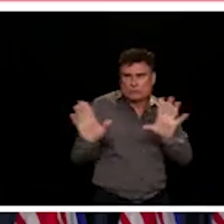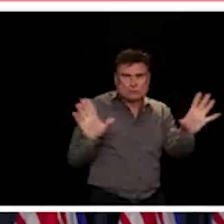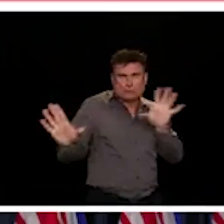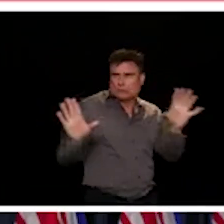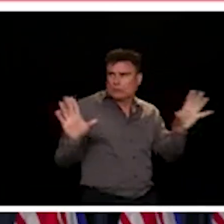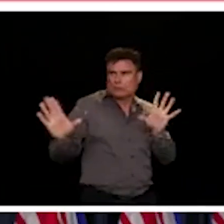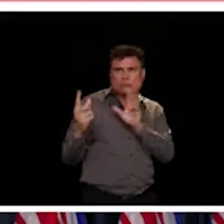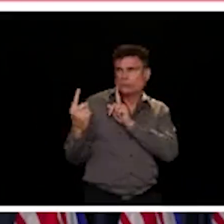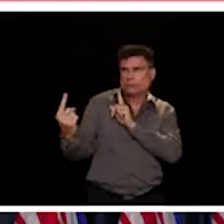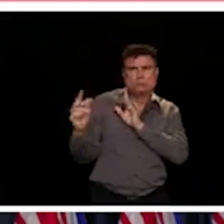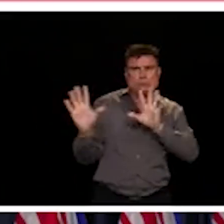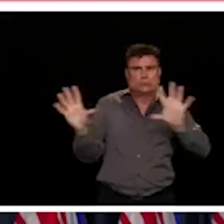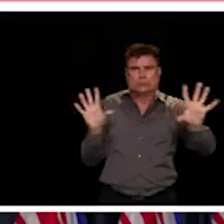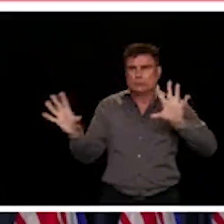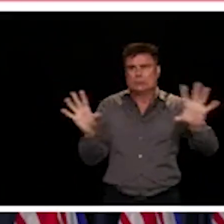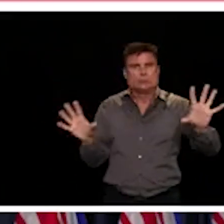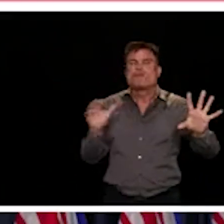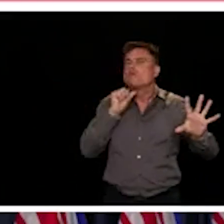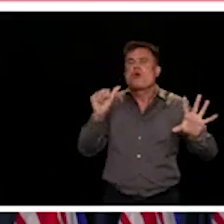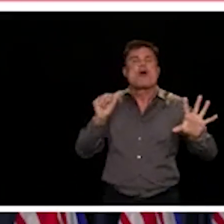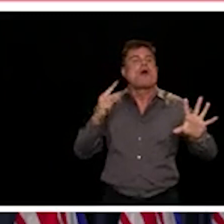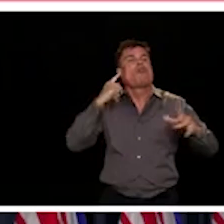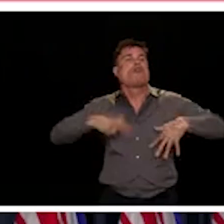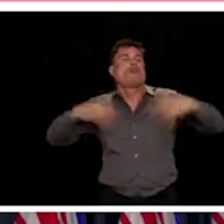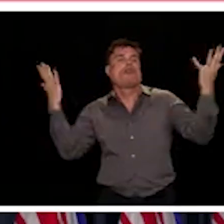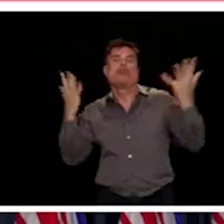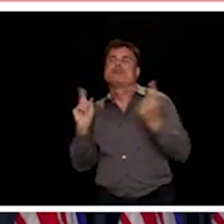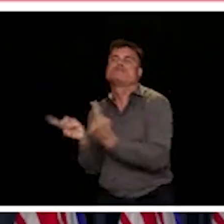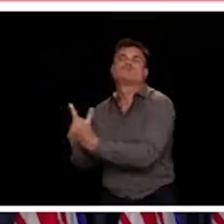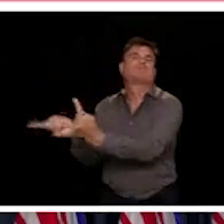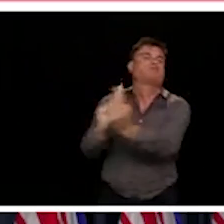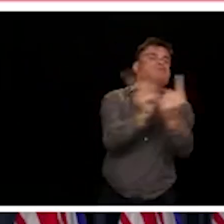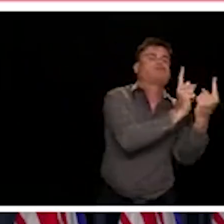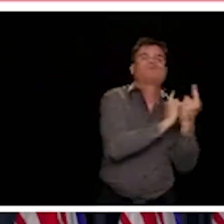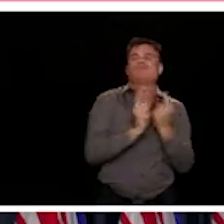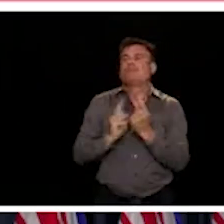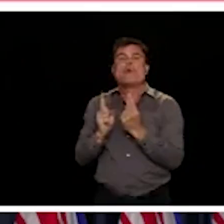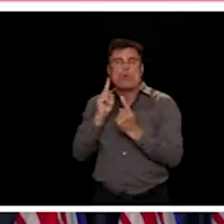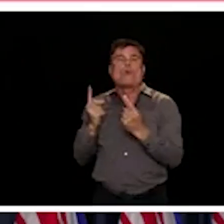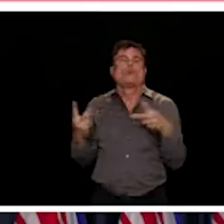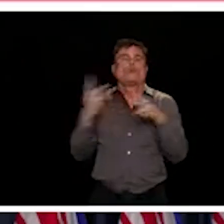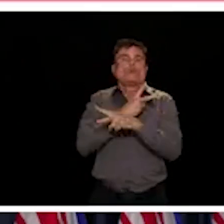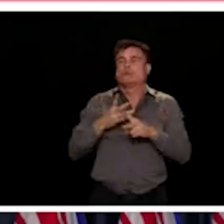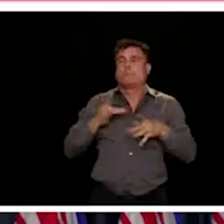of people who are exposed and infected. So that's our threshold, as we call it.